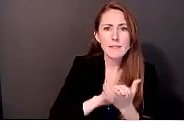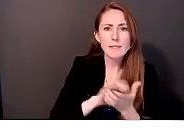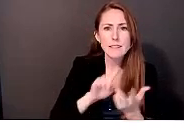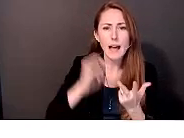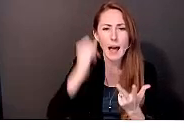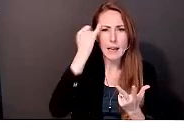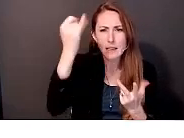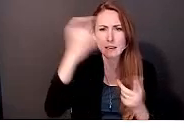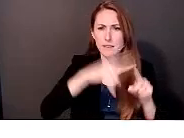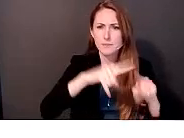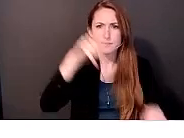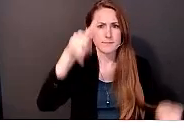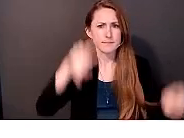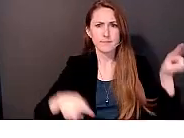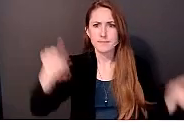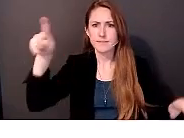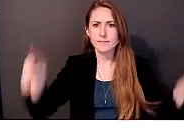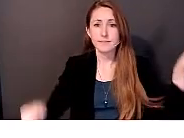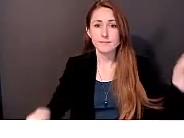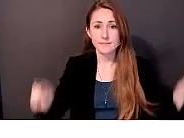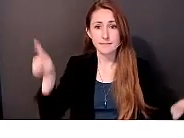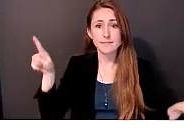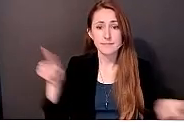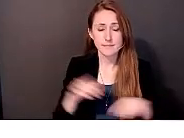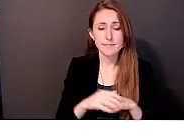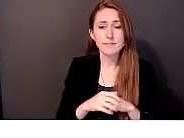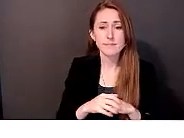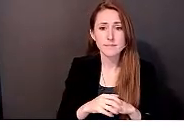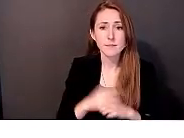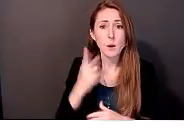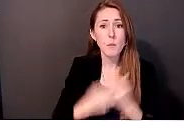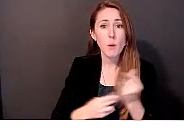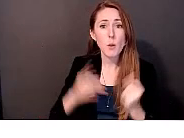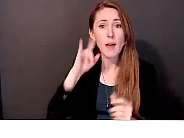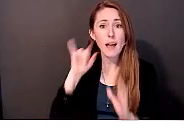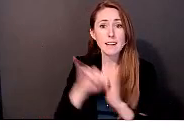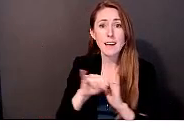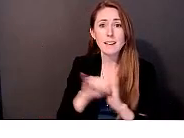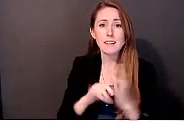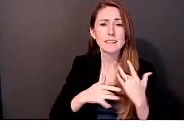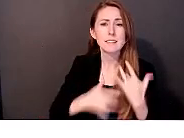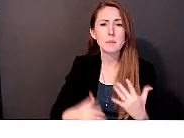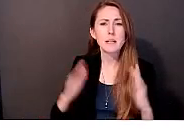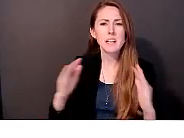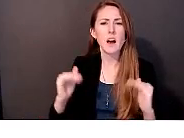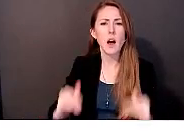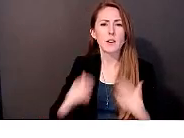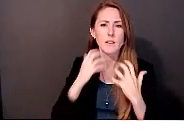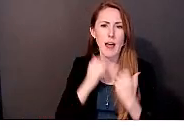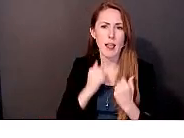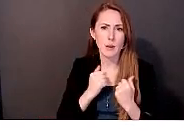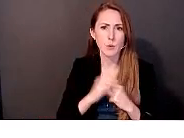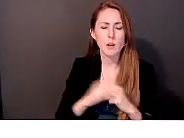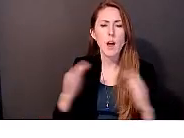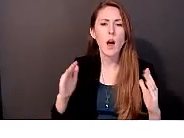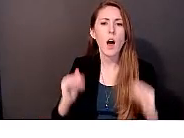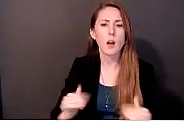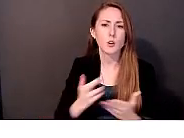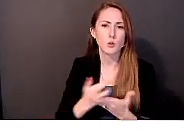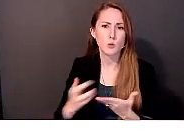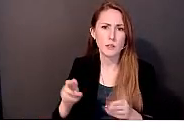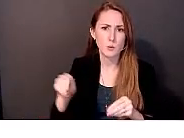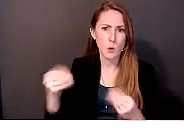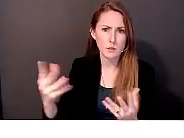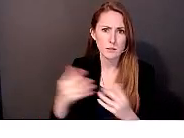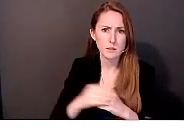that they are both identities that are undervalued and under-resourced, and that this results in some